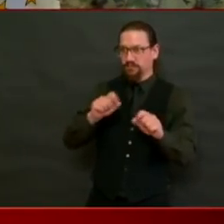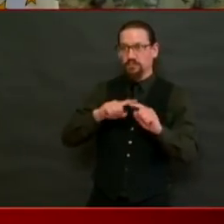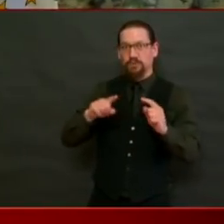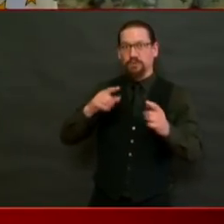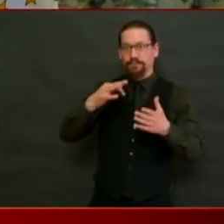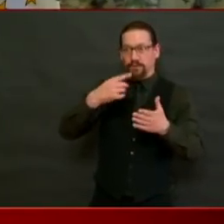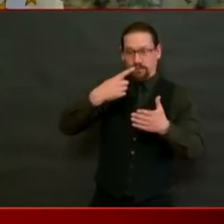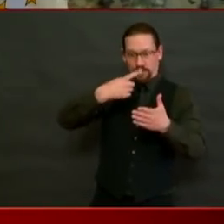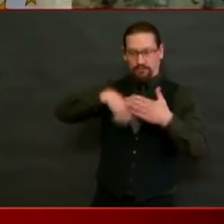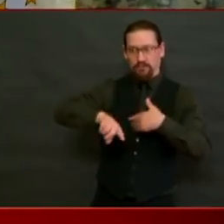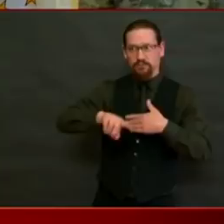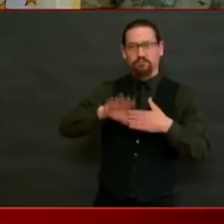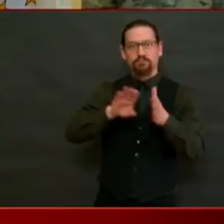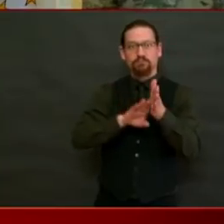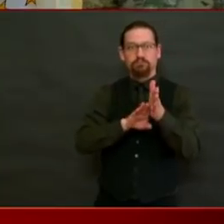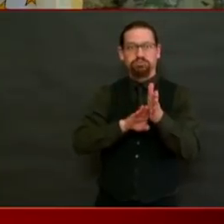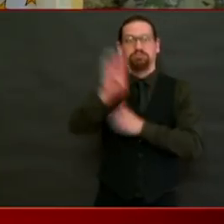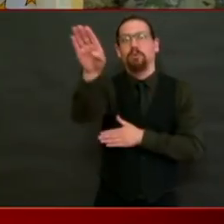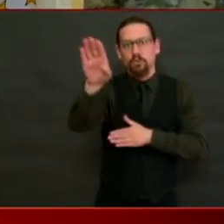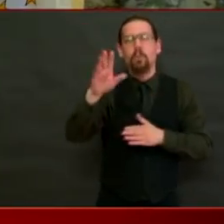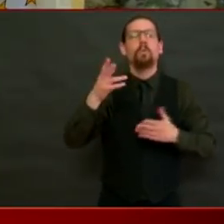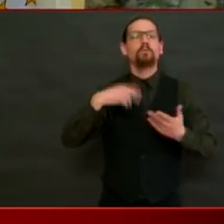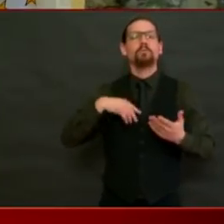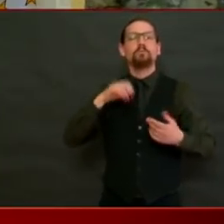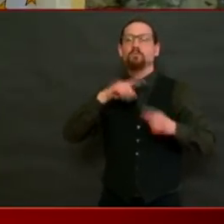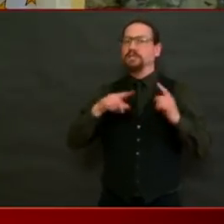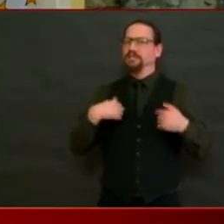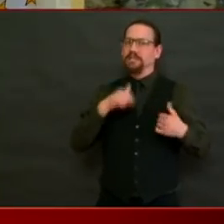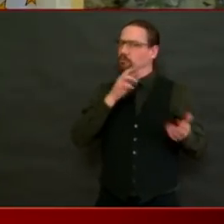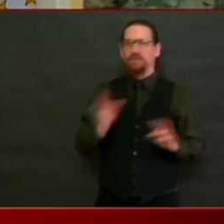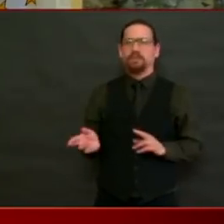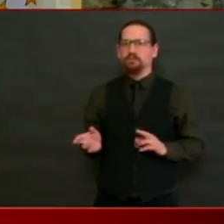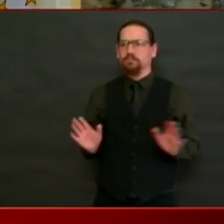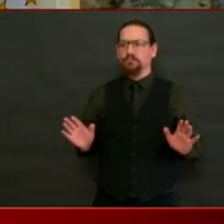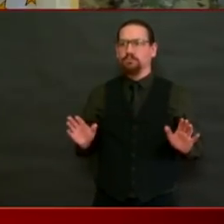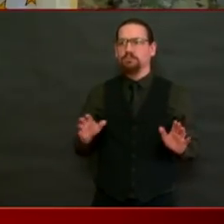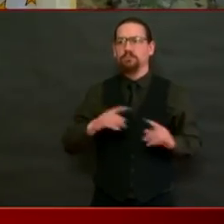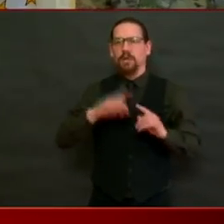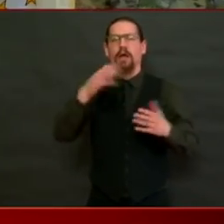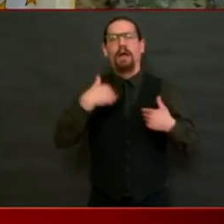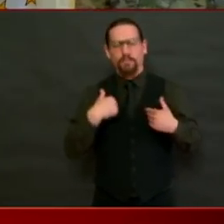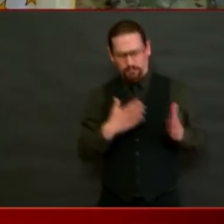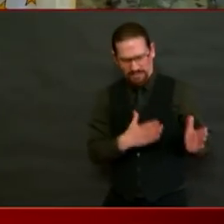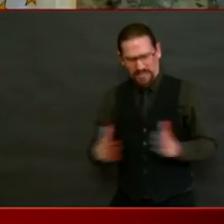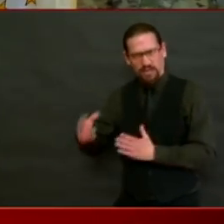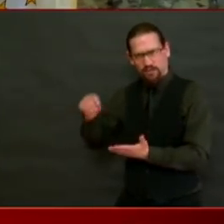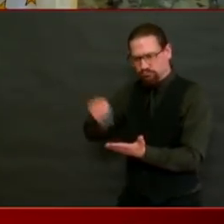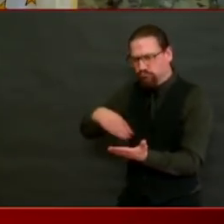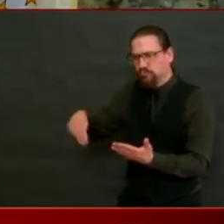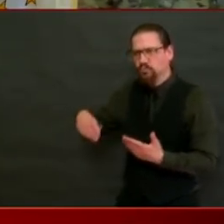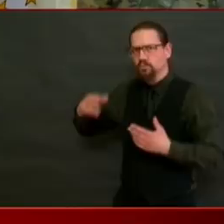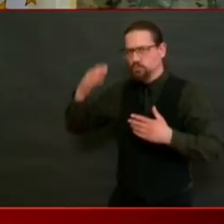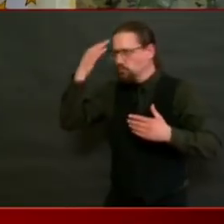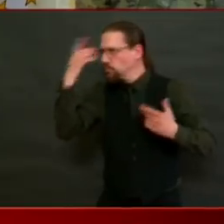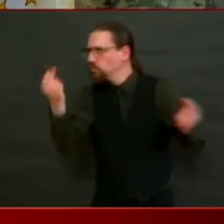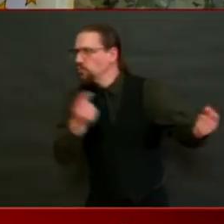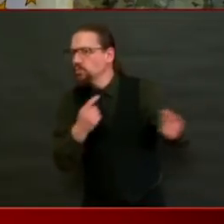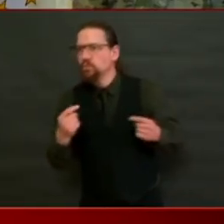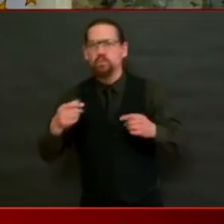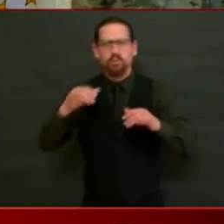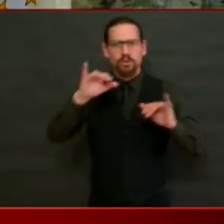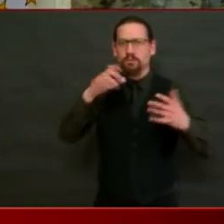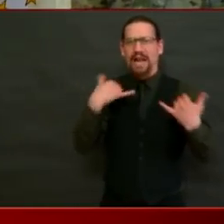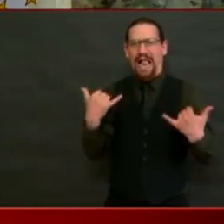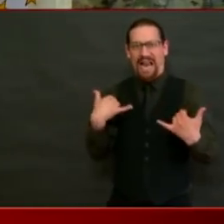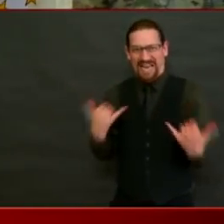we are getting ready, but the reality is this takes time, and you can't flip a switch to have, you know, a couple thousand new beds in the